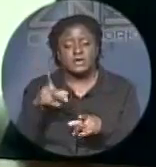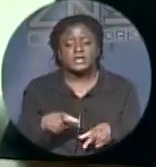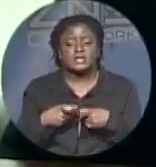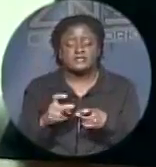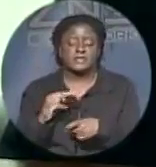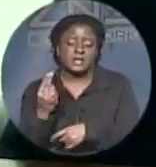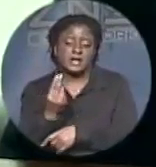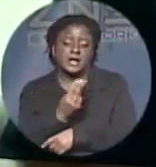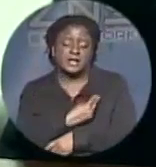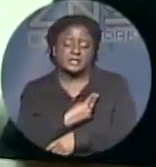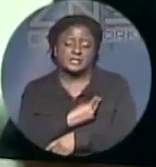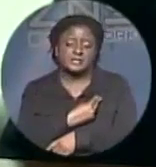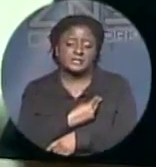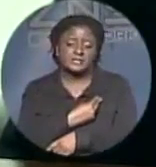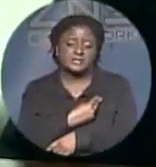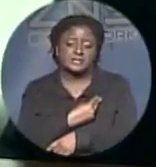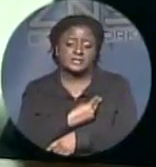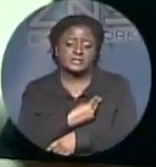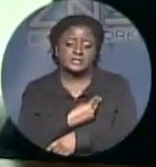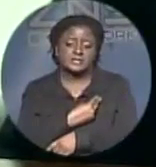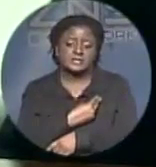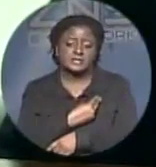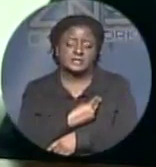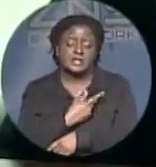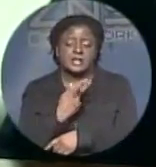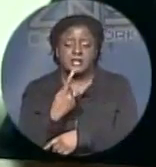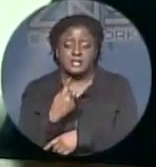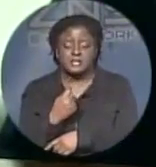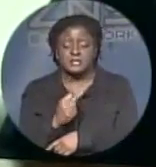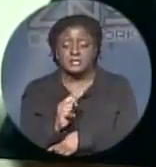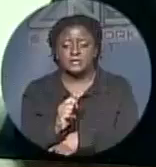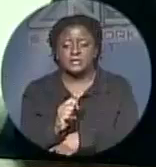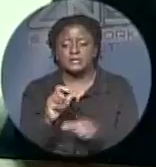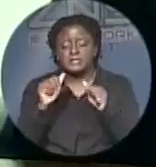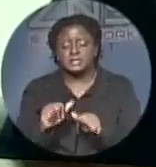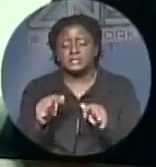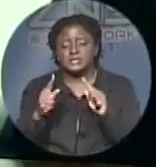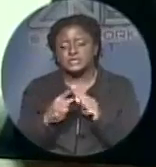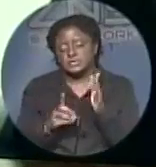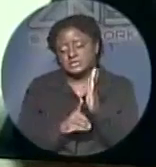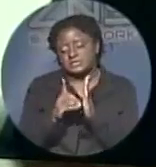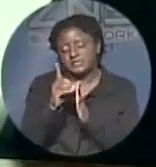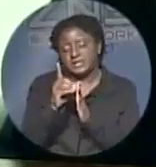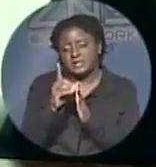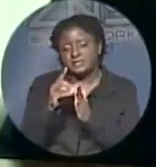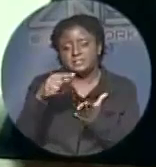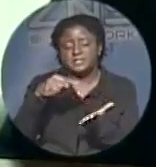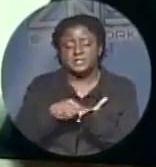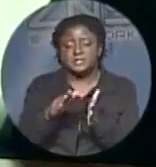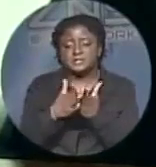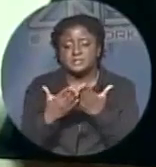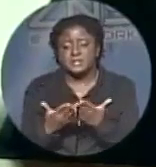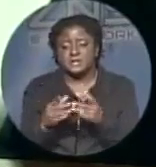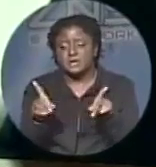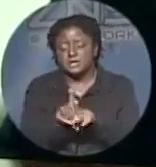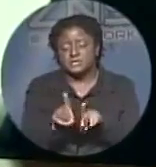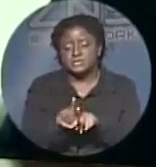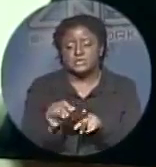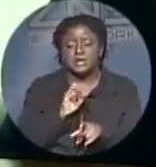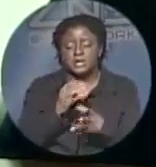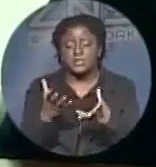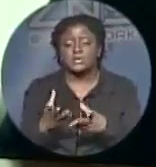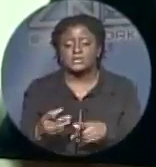to develop this product. And I also would like to express a heartfelt thanks to